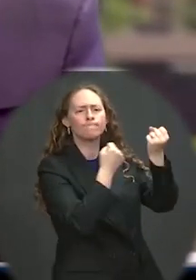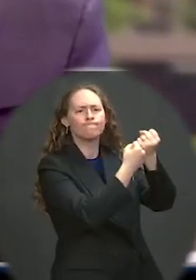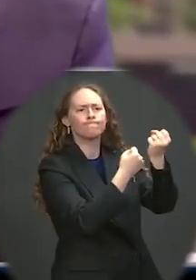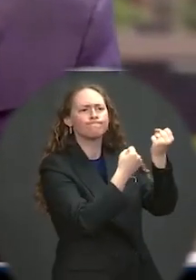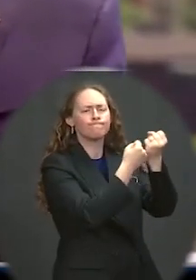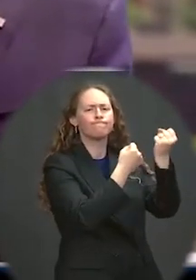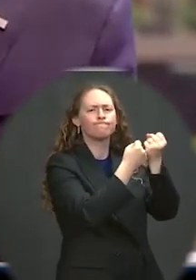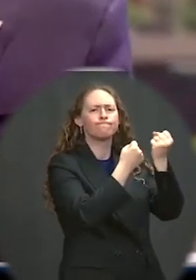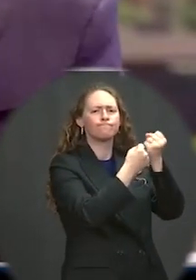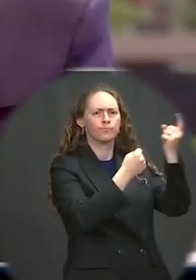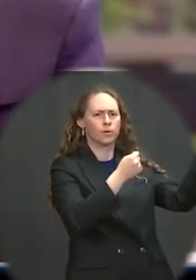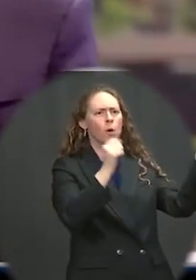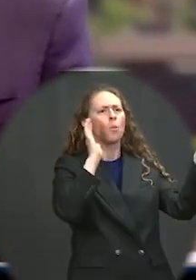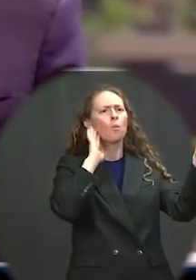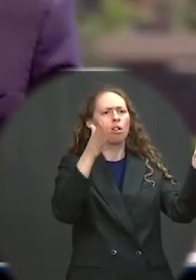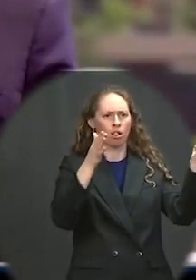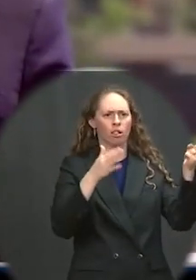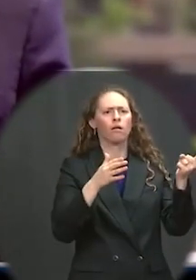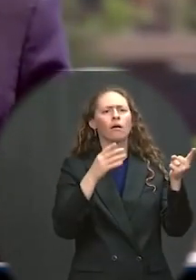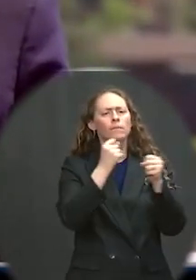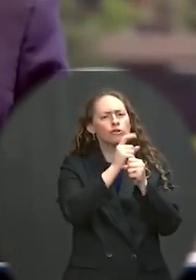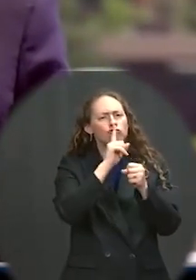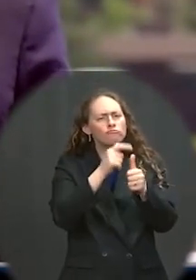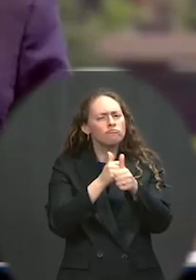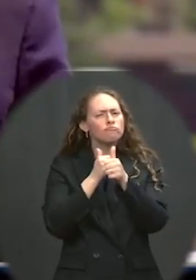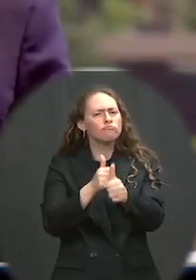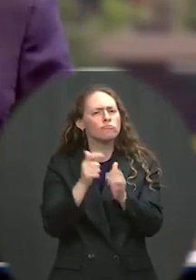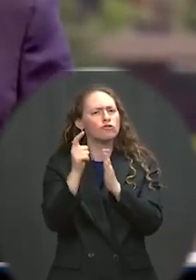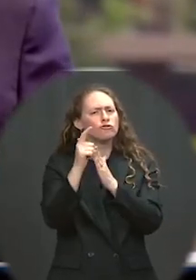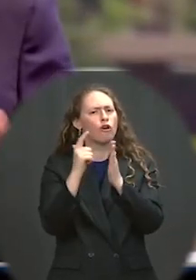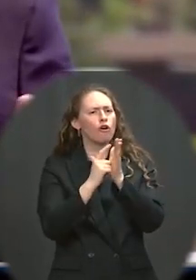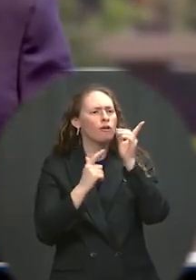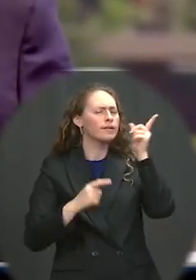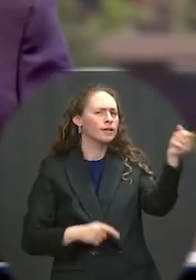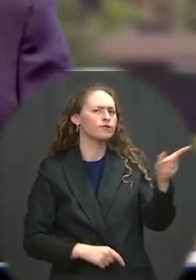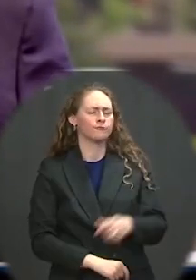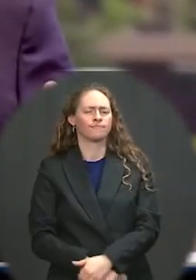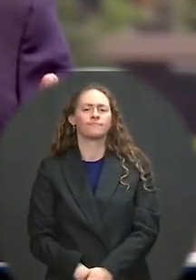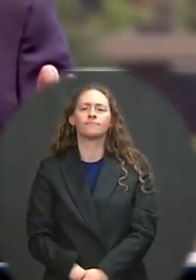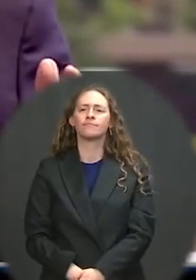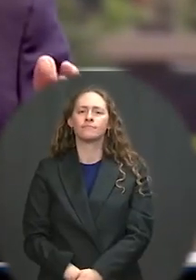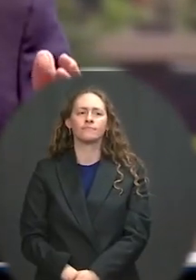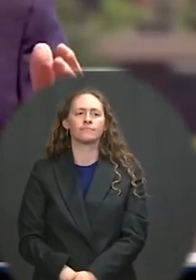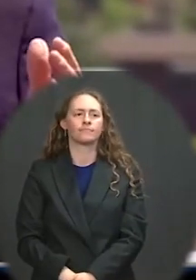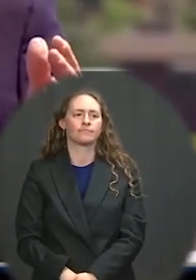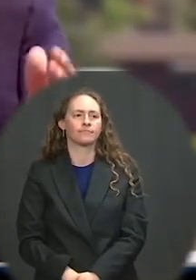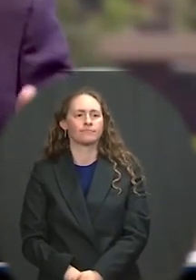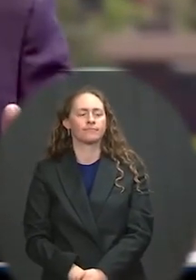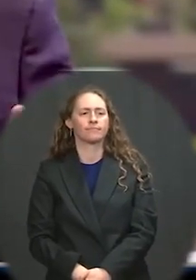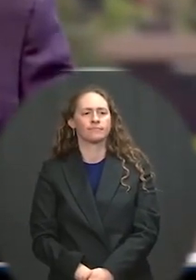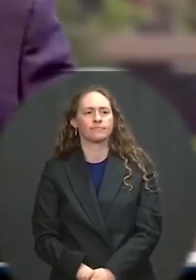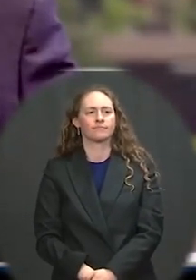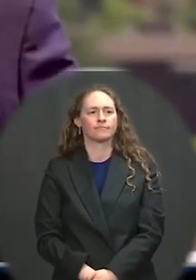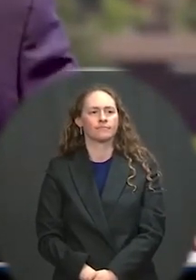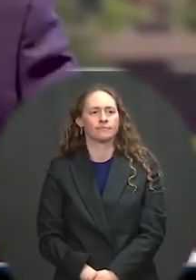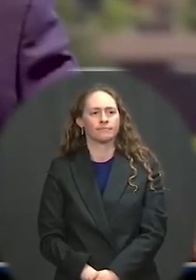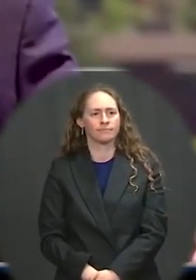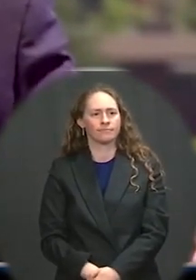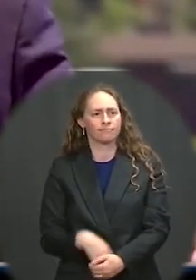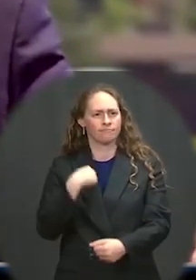and perform search and seizure operations. I'm sure you all saw the pictures of the enormous load of illicit weapons